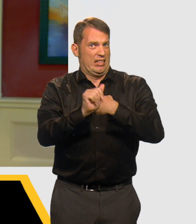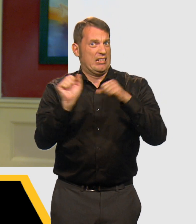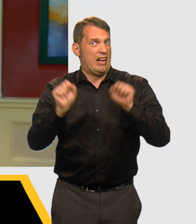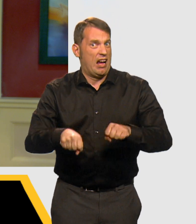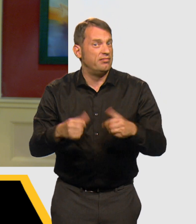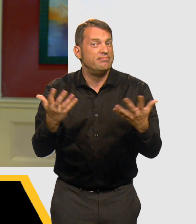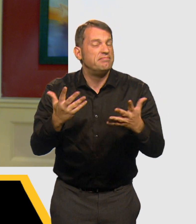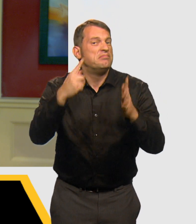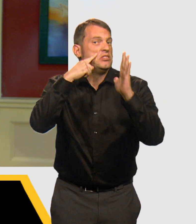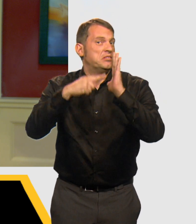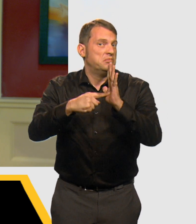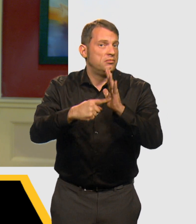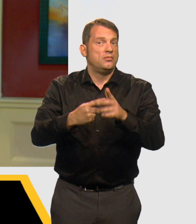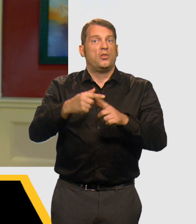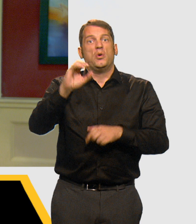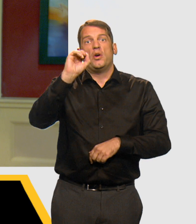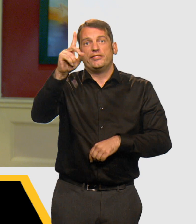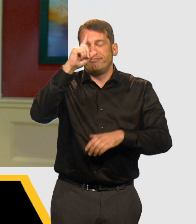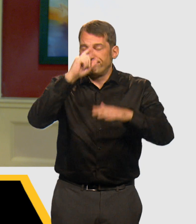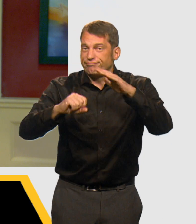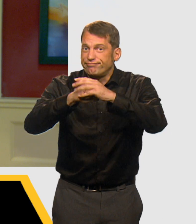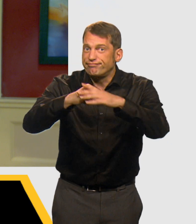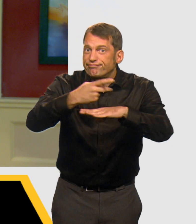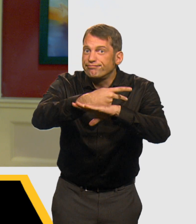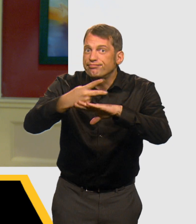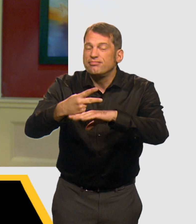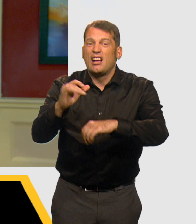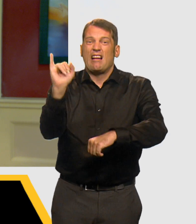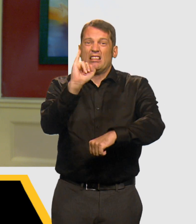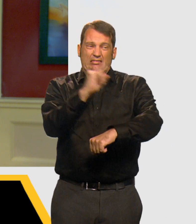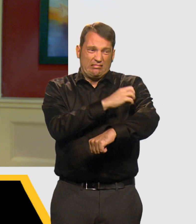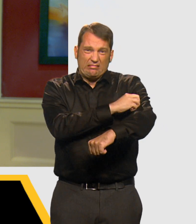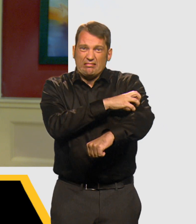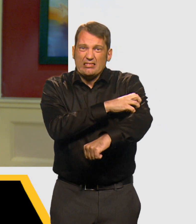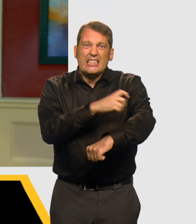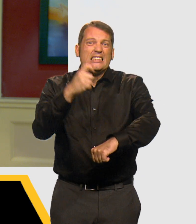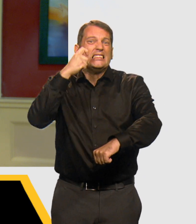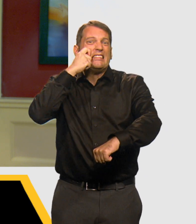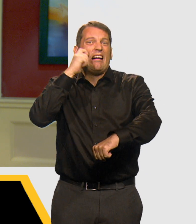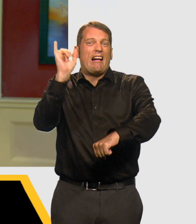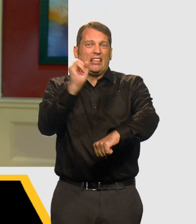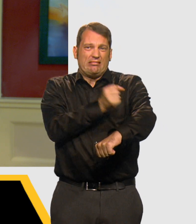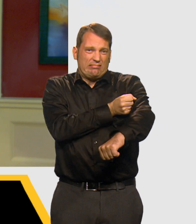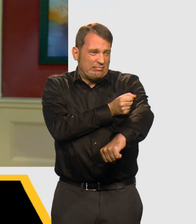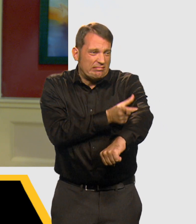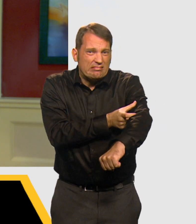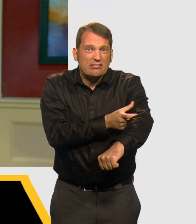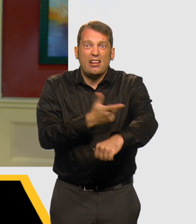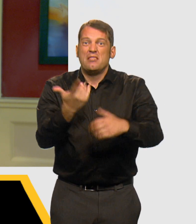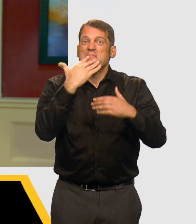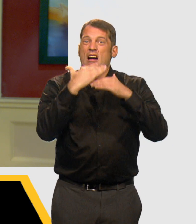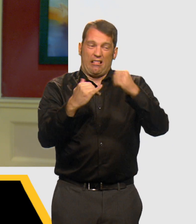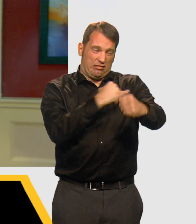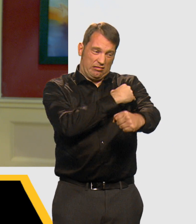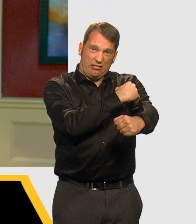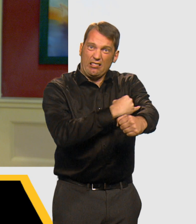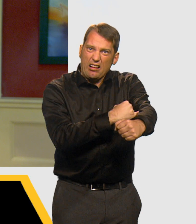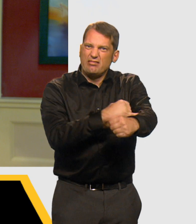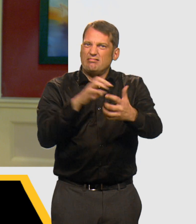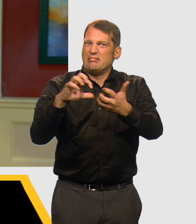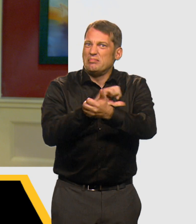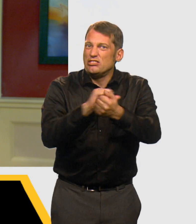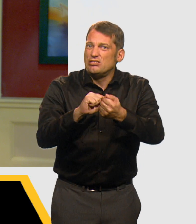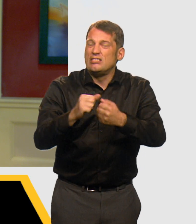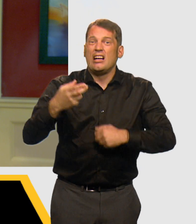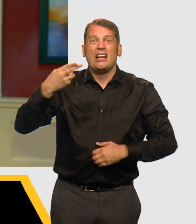the potential harms of injecting are overdose, infections like abscesses and cellulitis, vein damage,